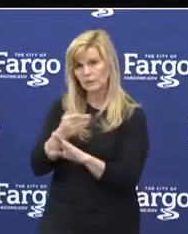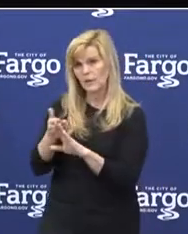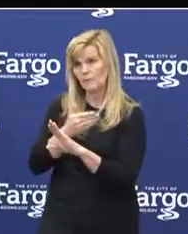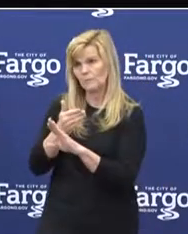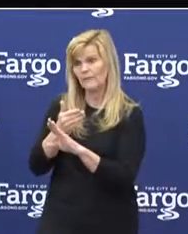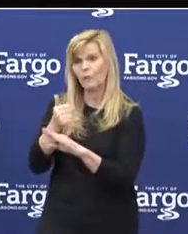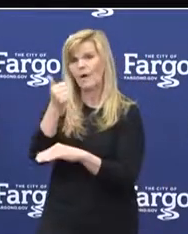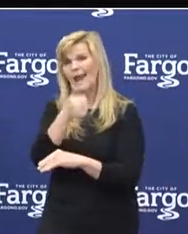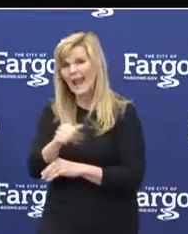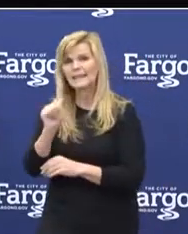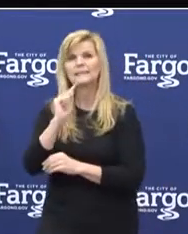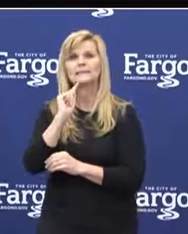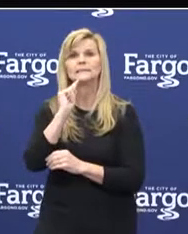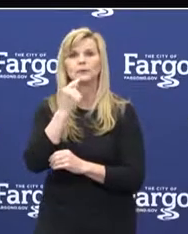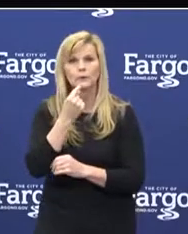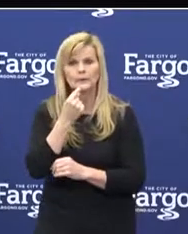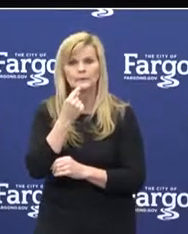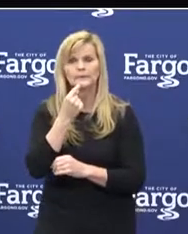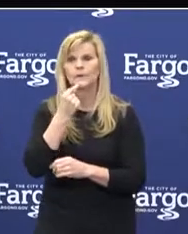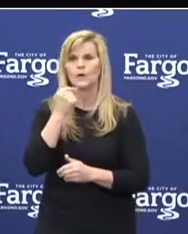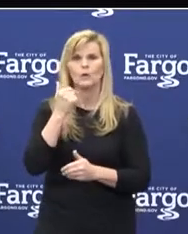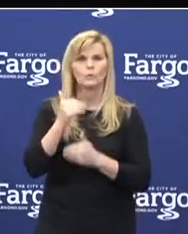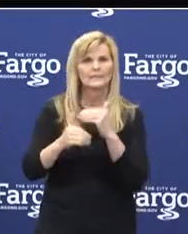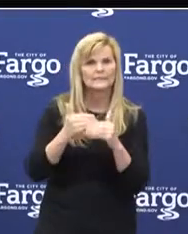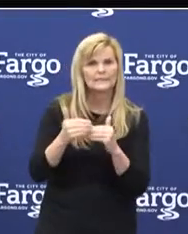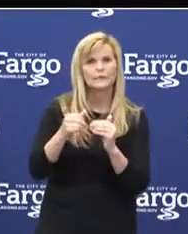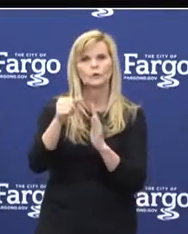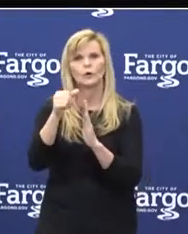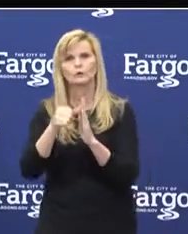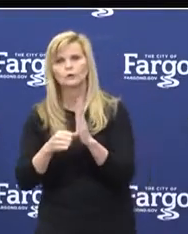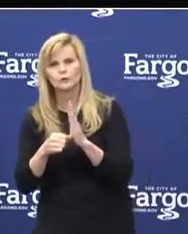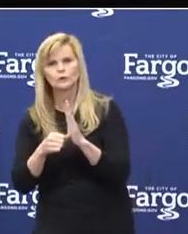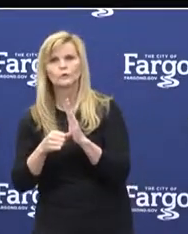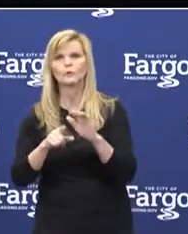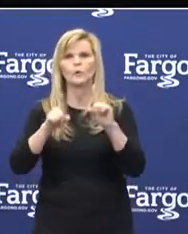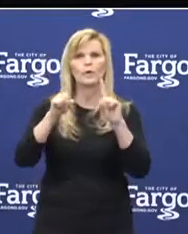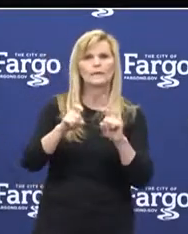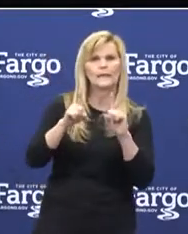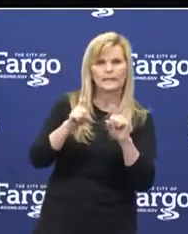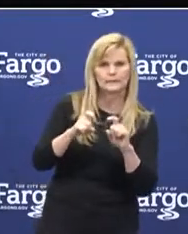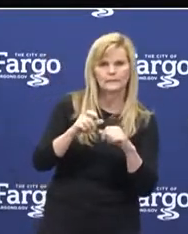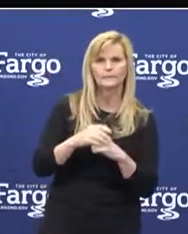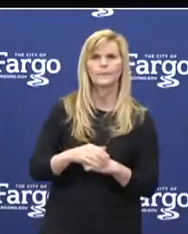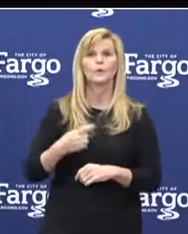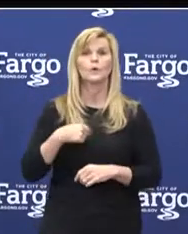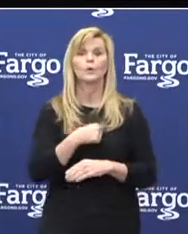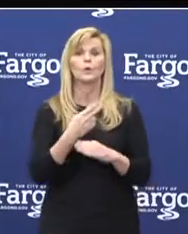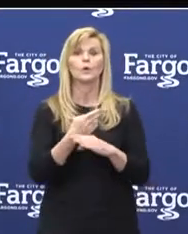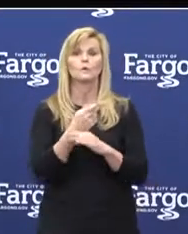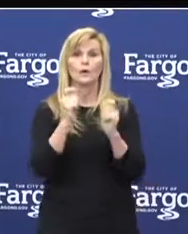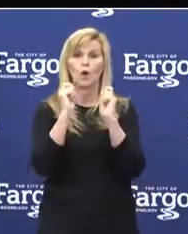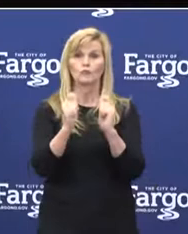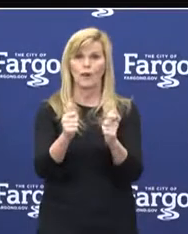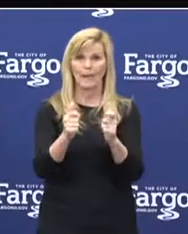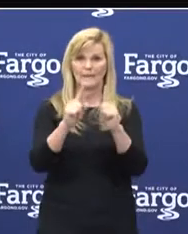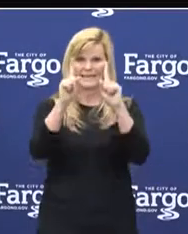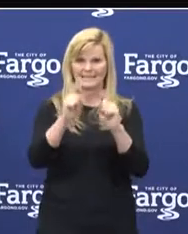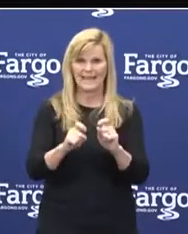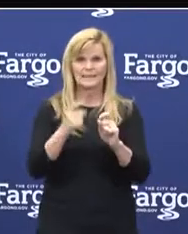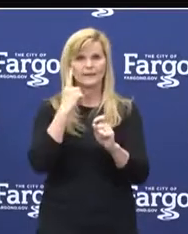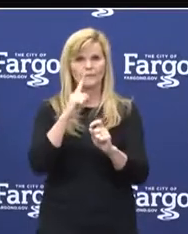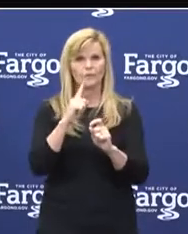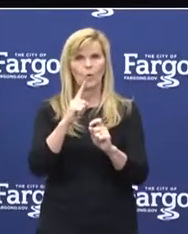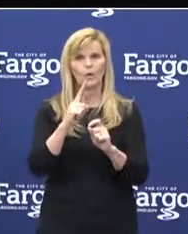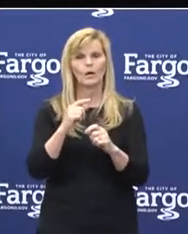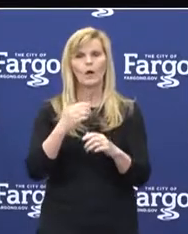invasive procedures or surgeries or other diagnostic tests. We're utilizing our rapid in-house testing now for emergent and